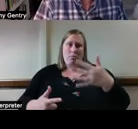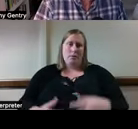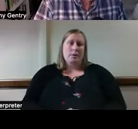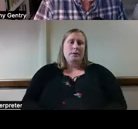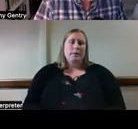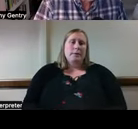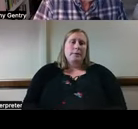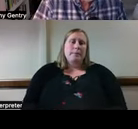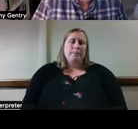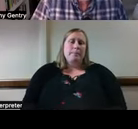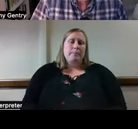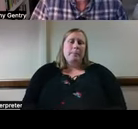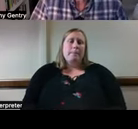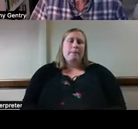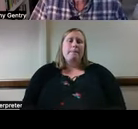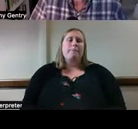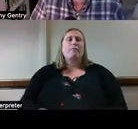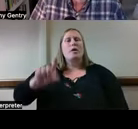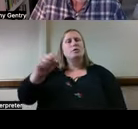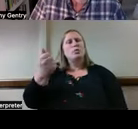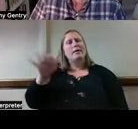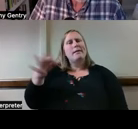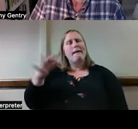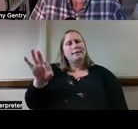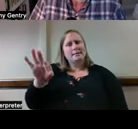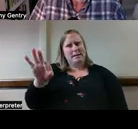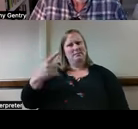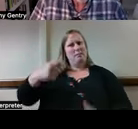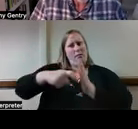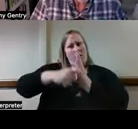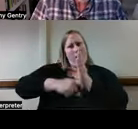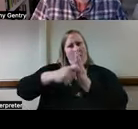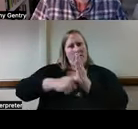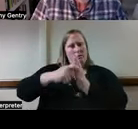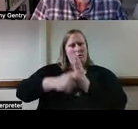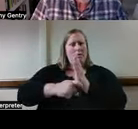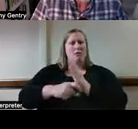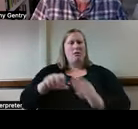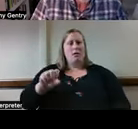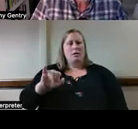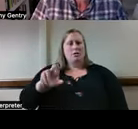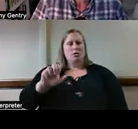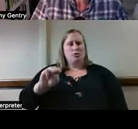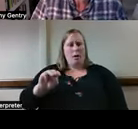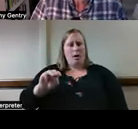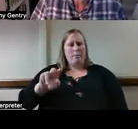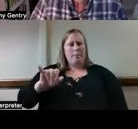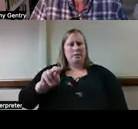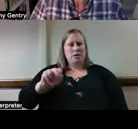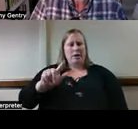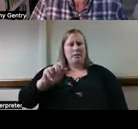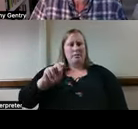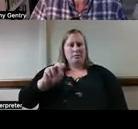There's recently on 2019, there was a really good article by Sriram Jenkinson and Peters and BMC Geriatrics